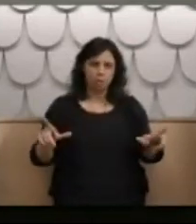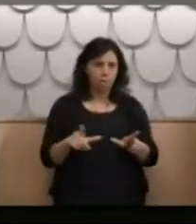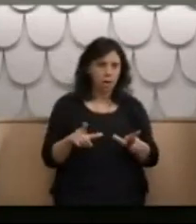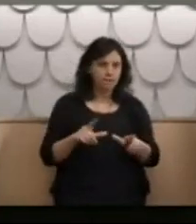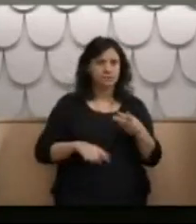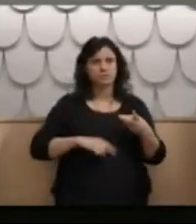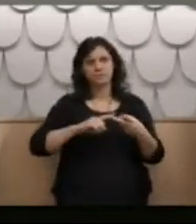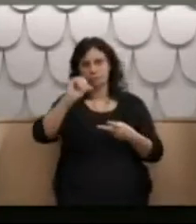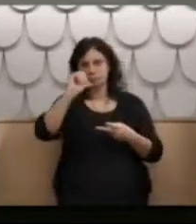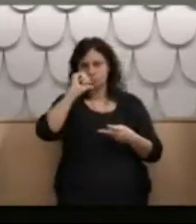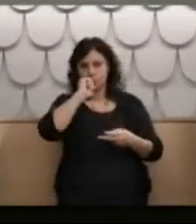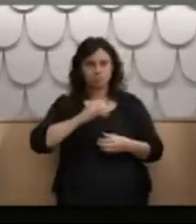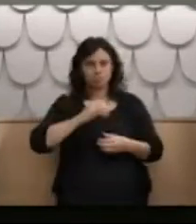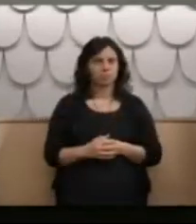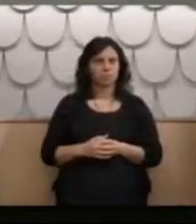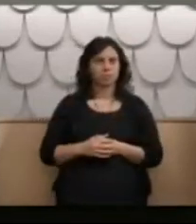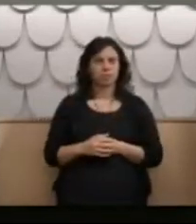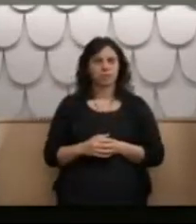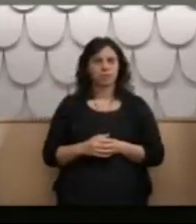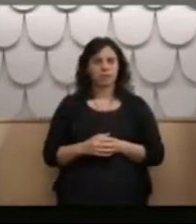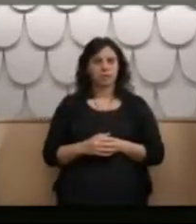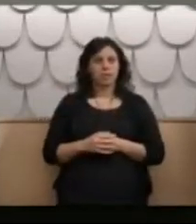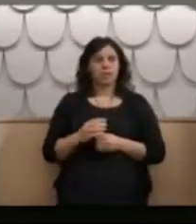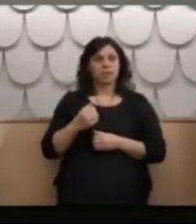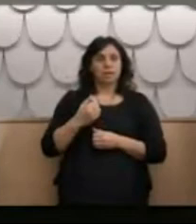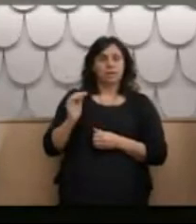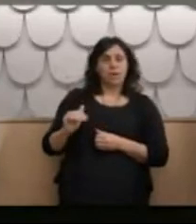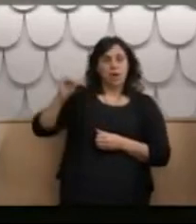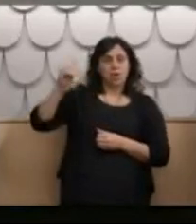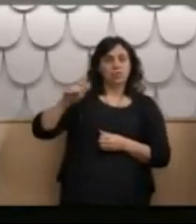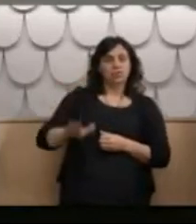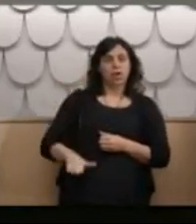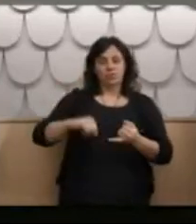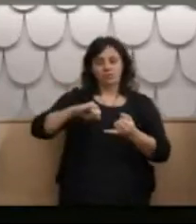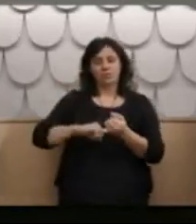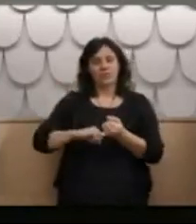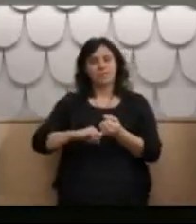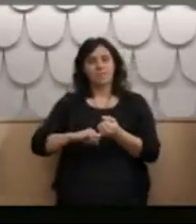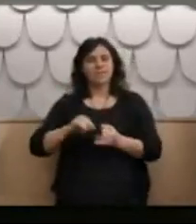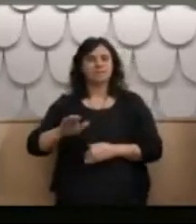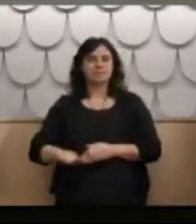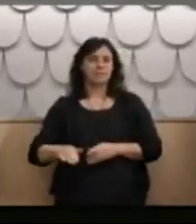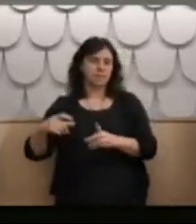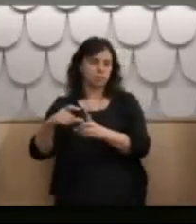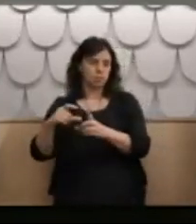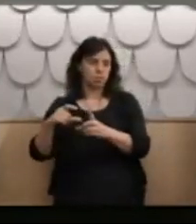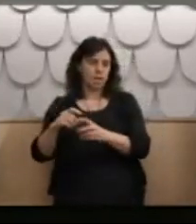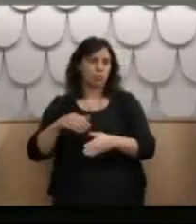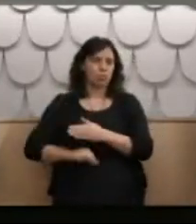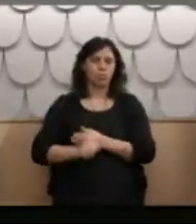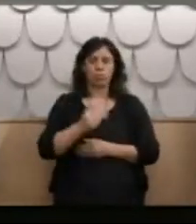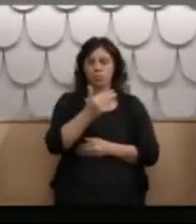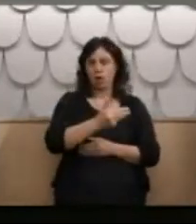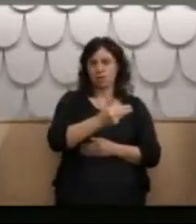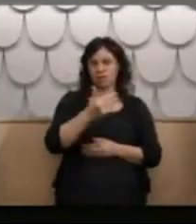My oldest child, stepdaughter, was born in 83. In 85, I